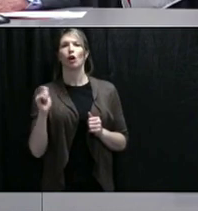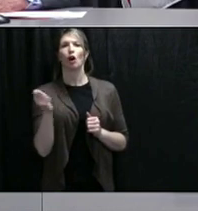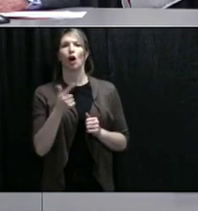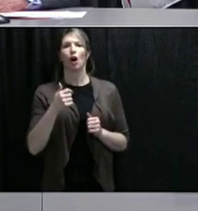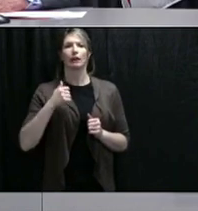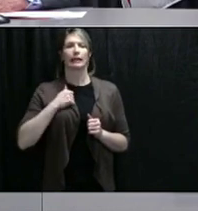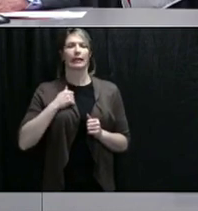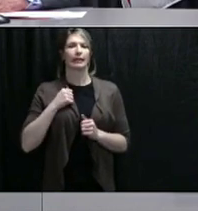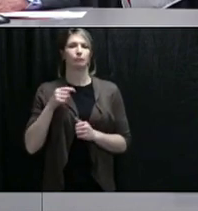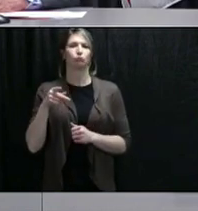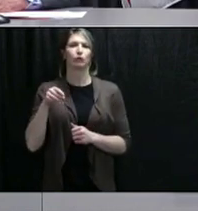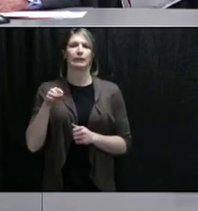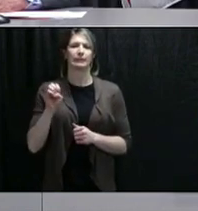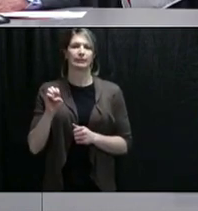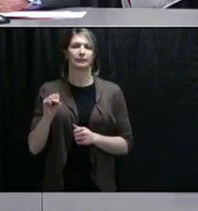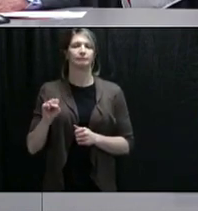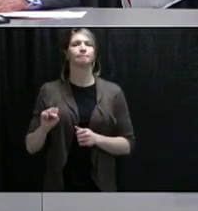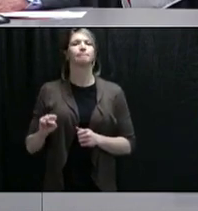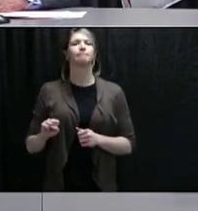Please first call one.